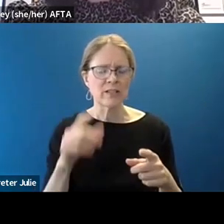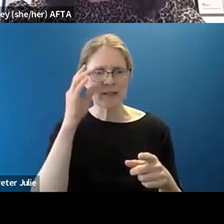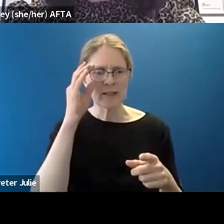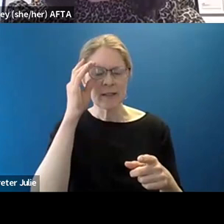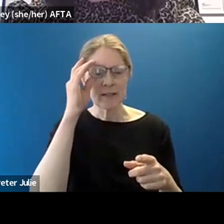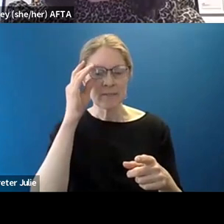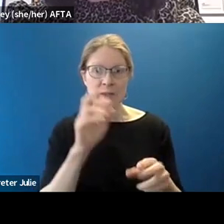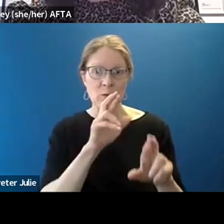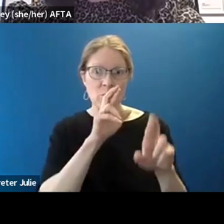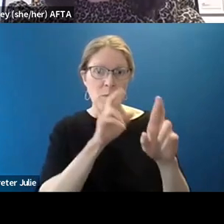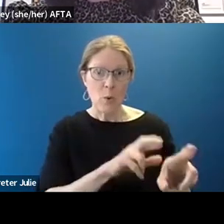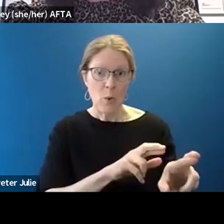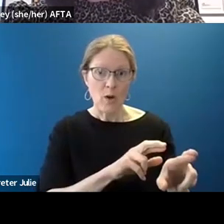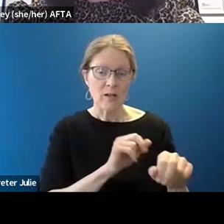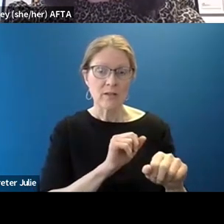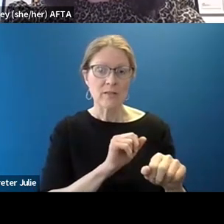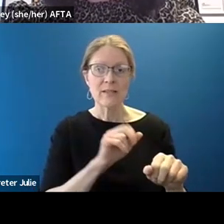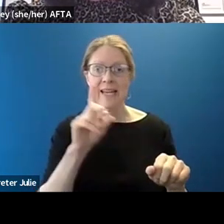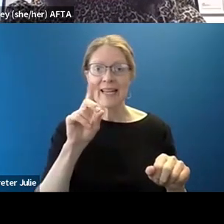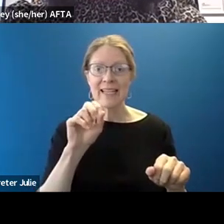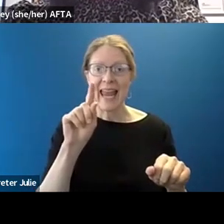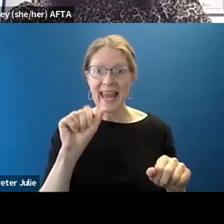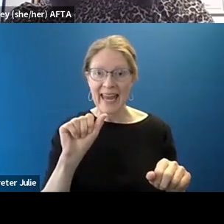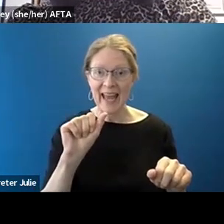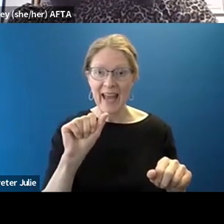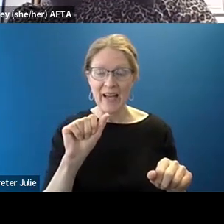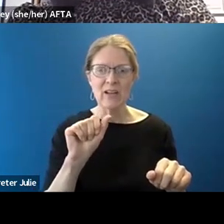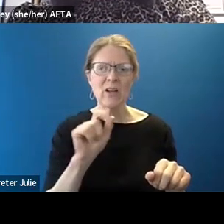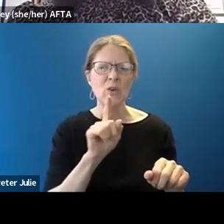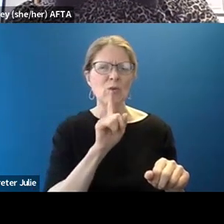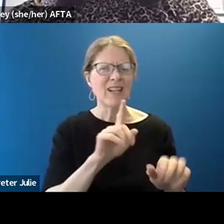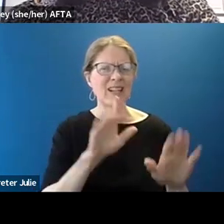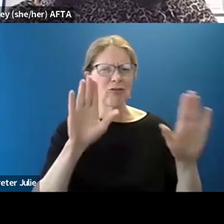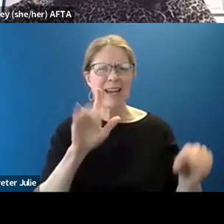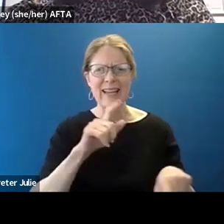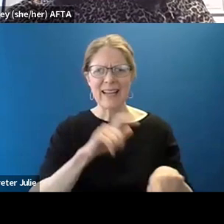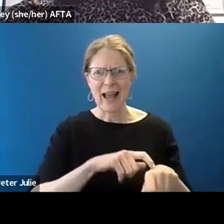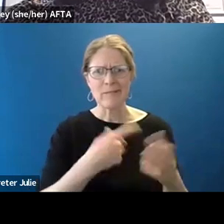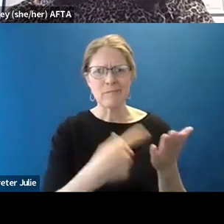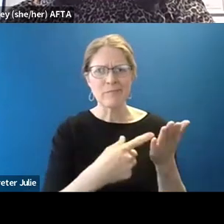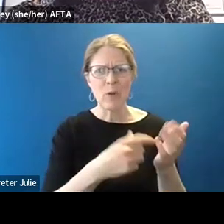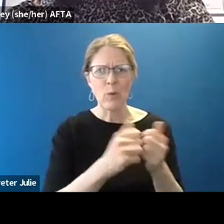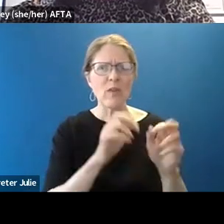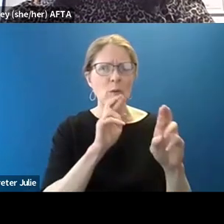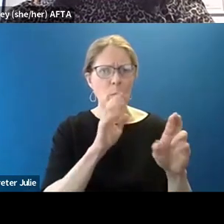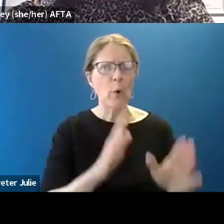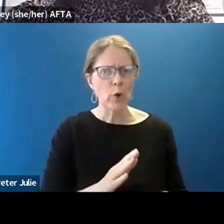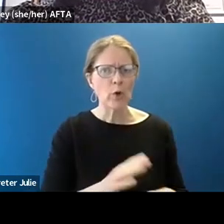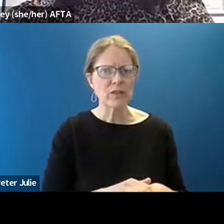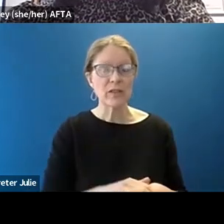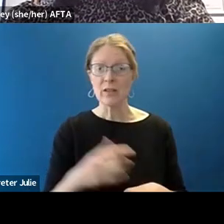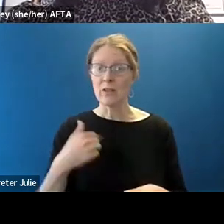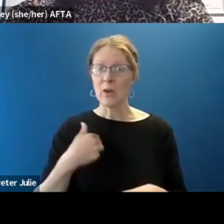Reports or like data crunching are awesome times to talk to reporters. So we actually did some analysis